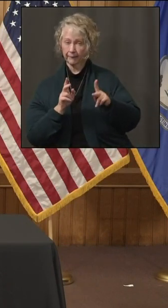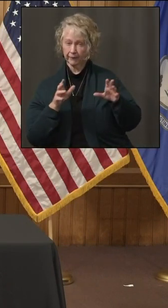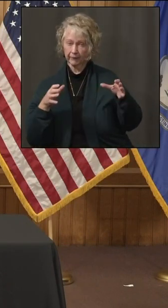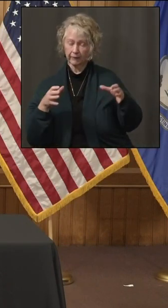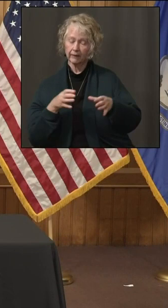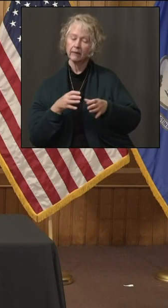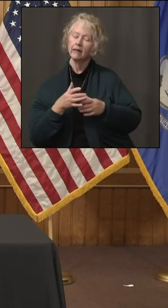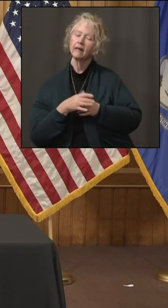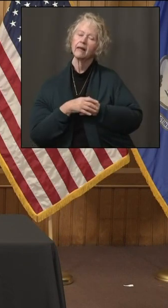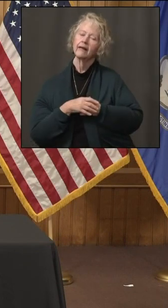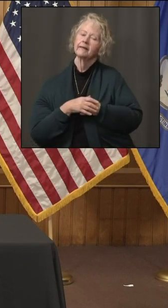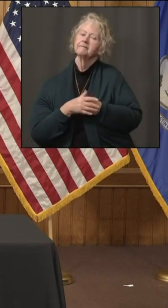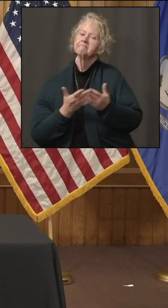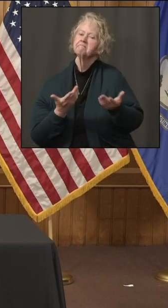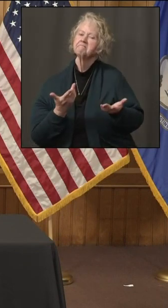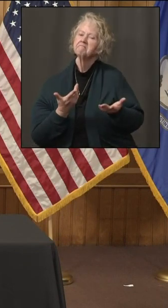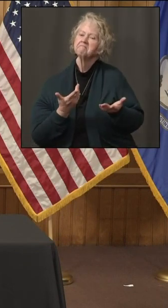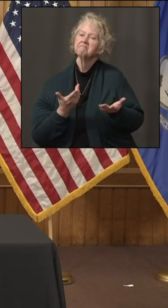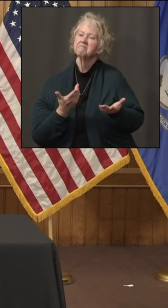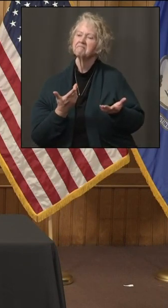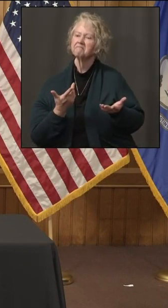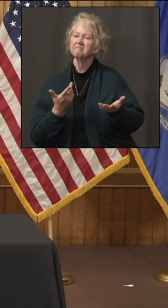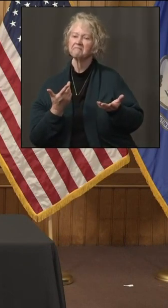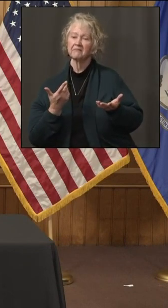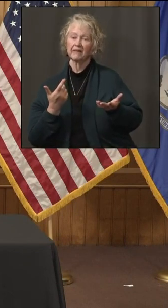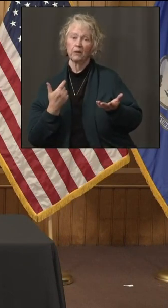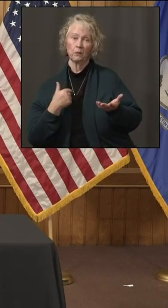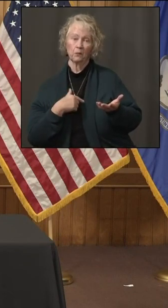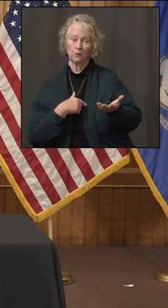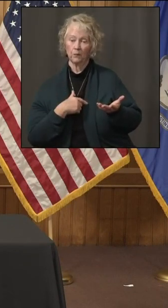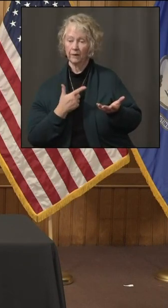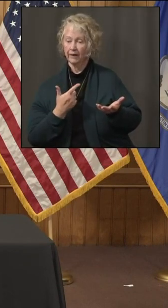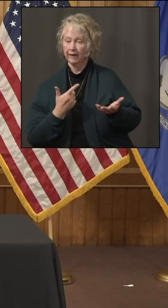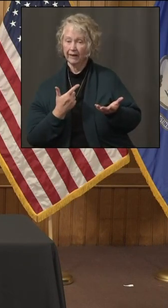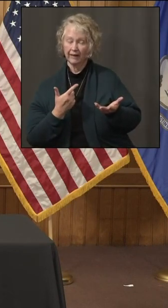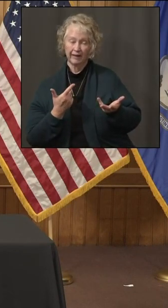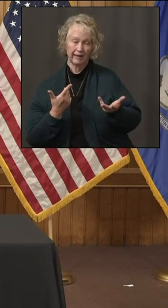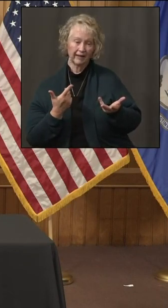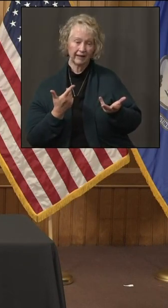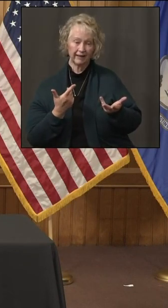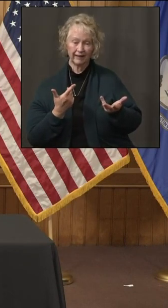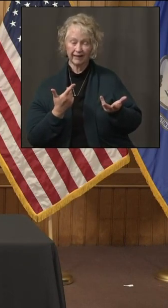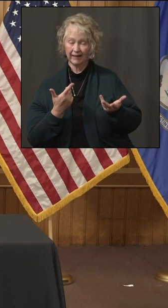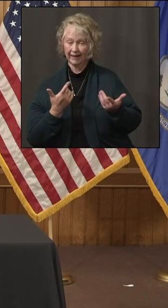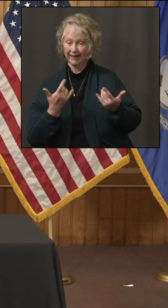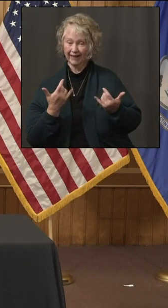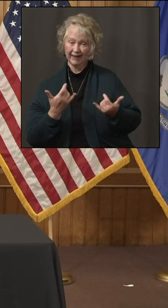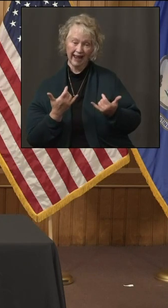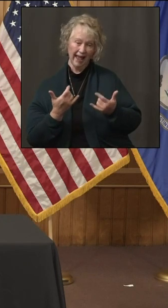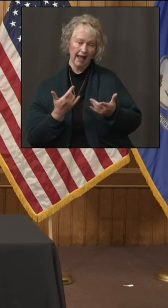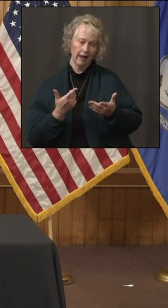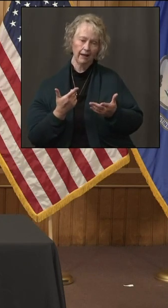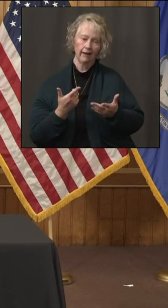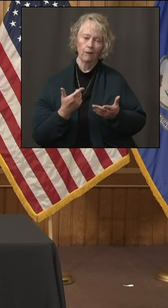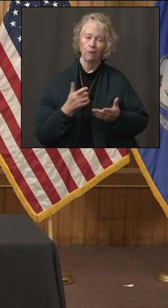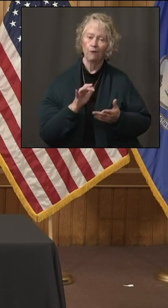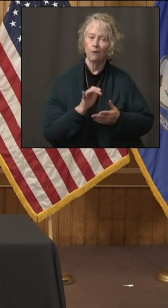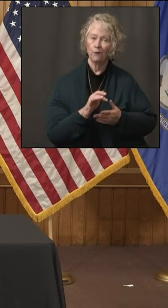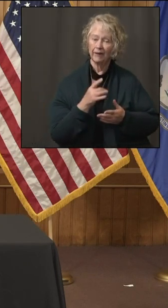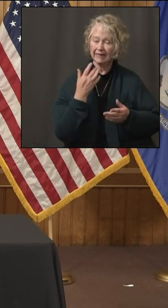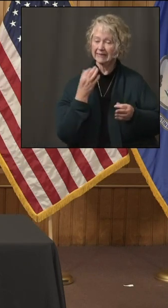you tell Connecticut as we verge on this rollback and our reopening rules about